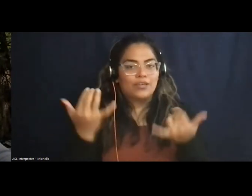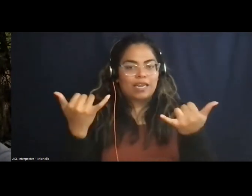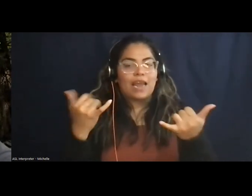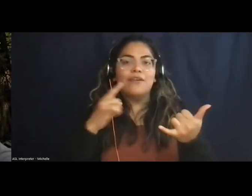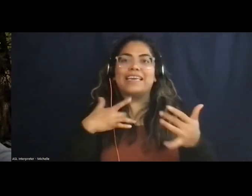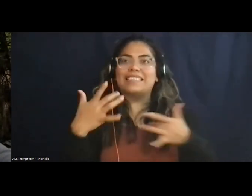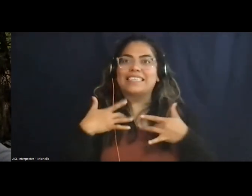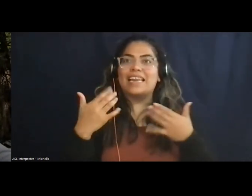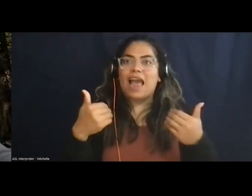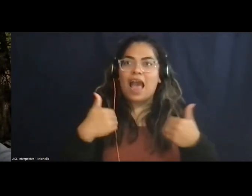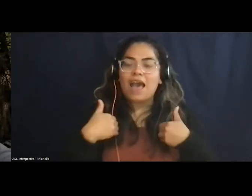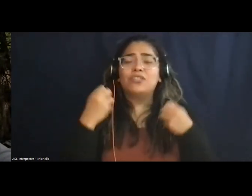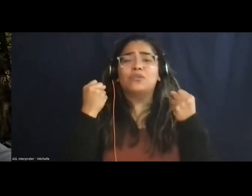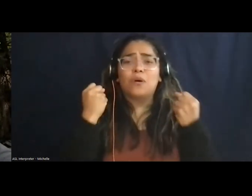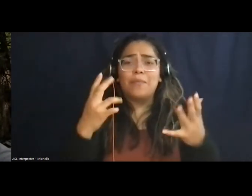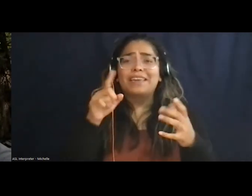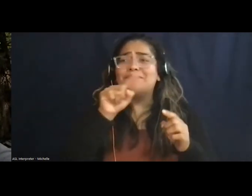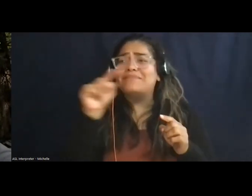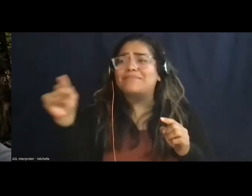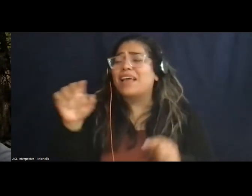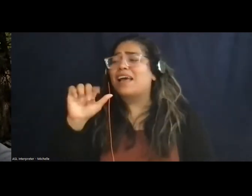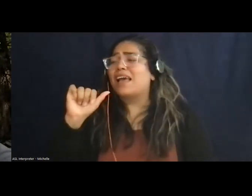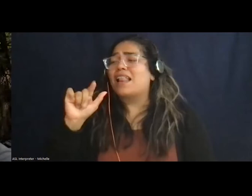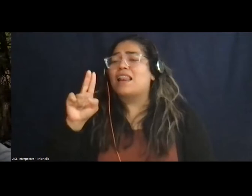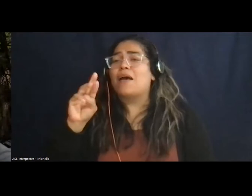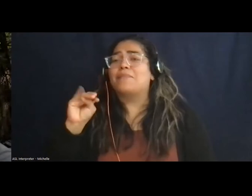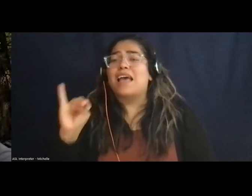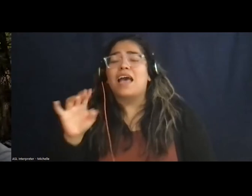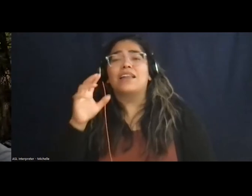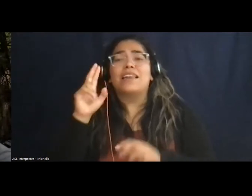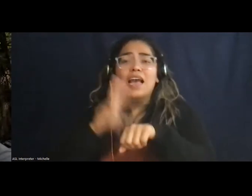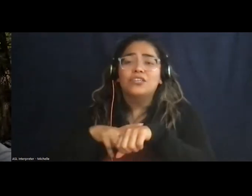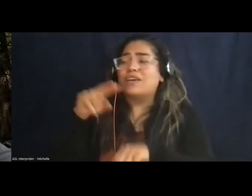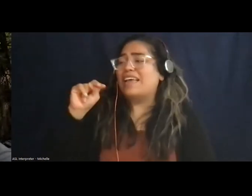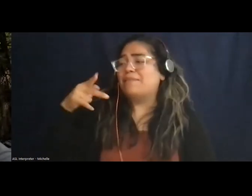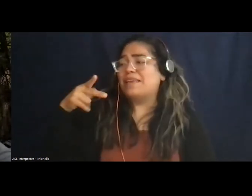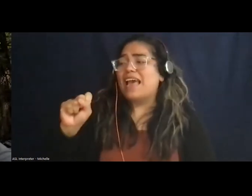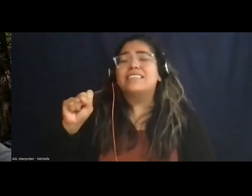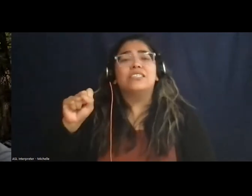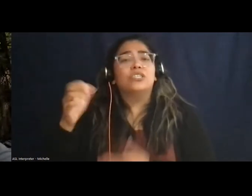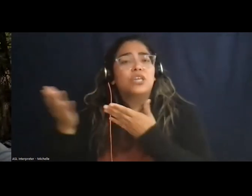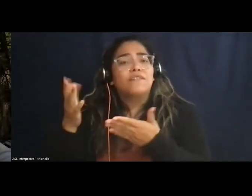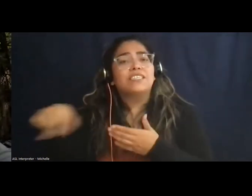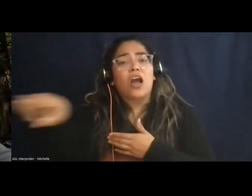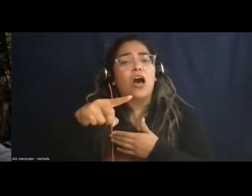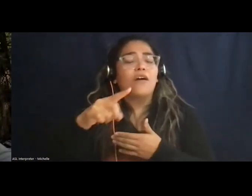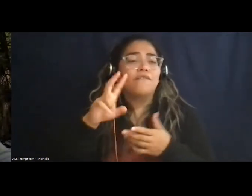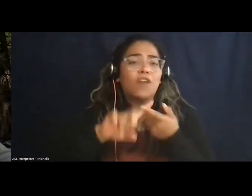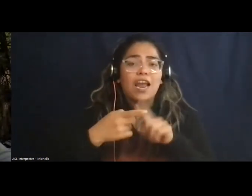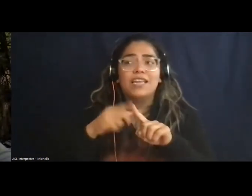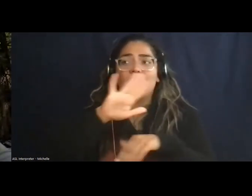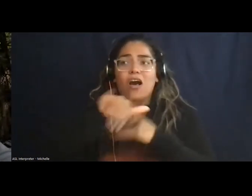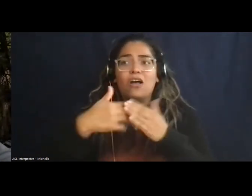very excited to have so many alumni, so many National Park Service, and so many friends of our two organizations here